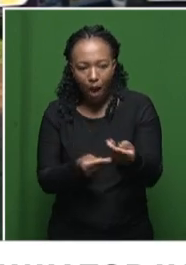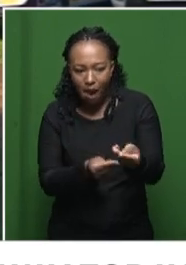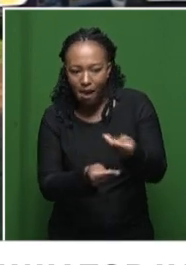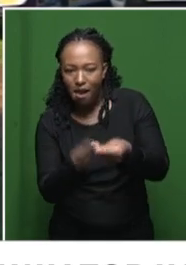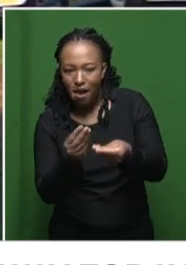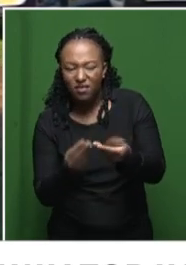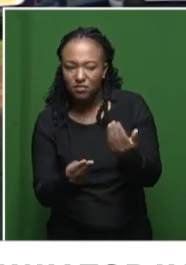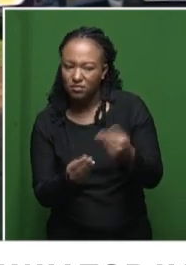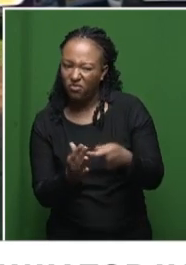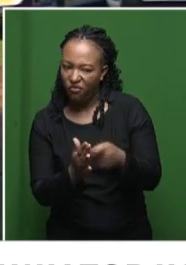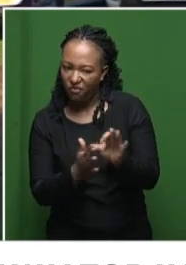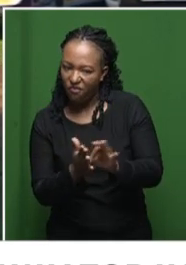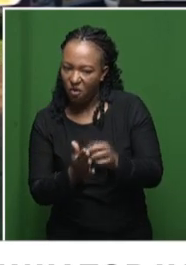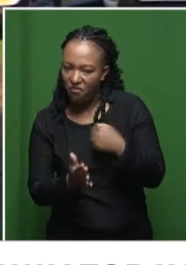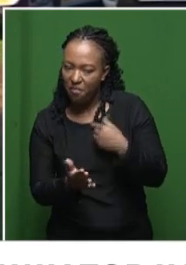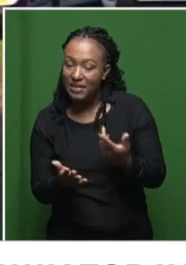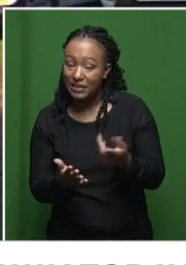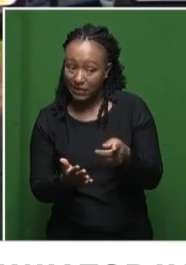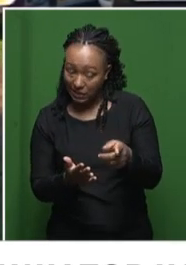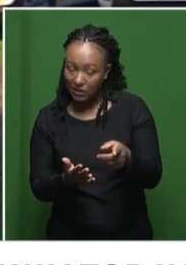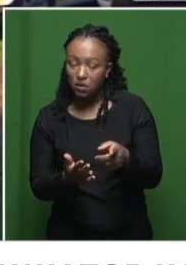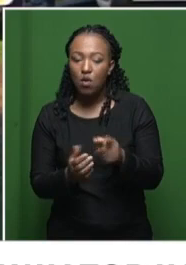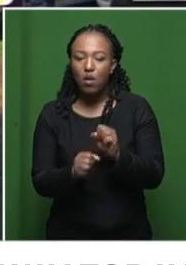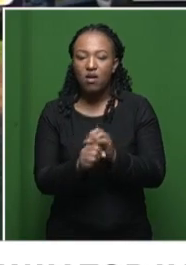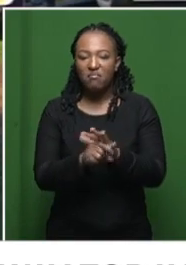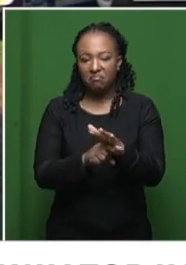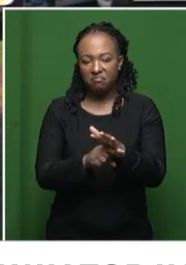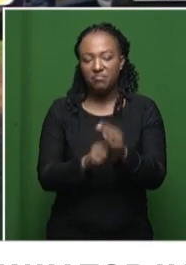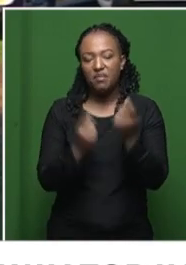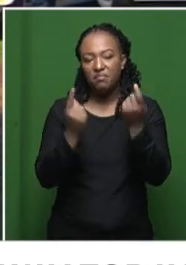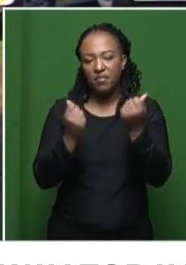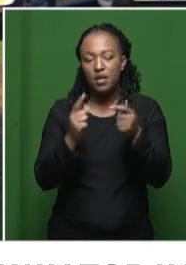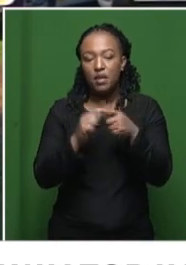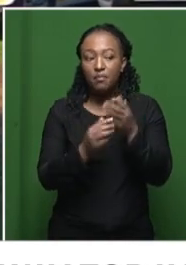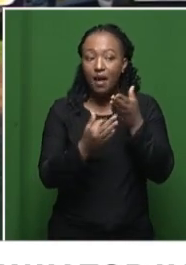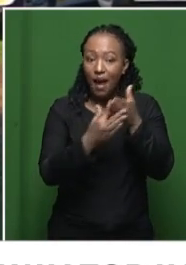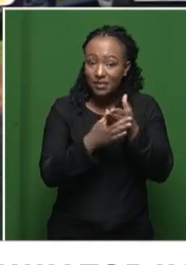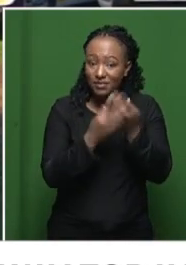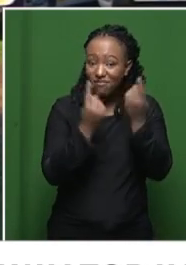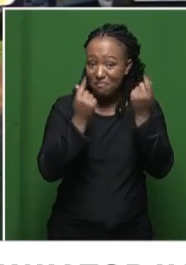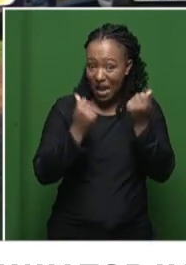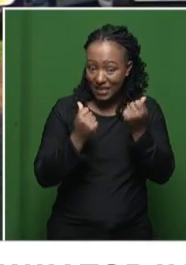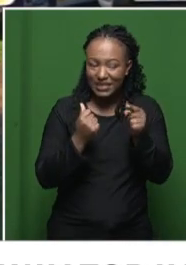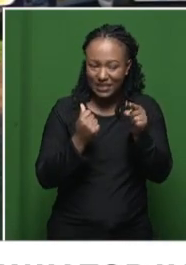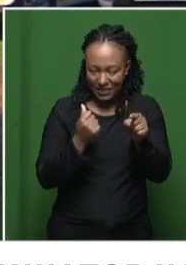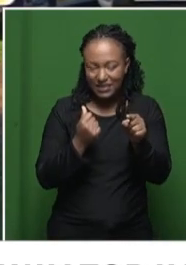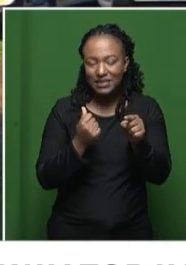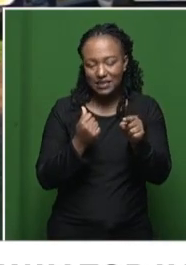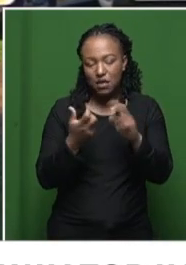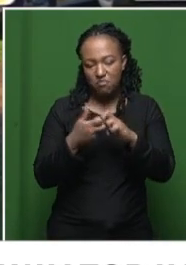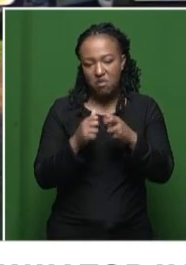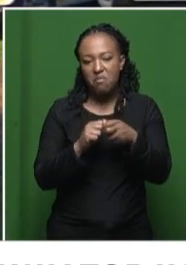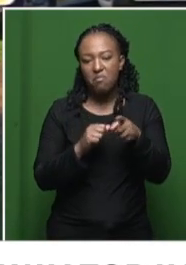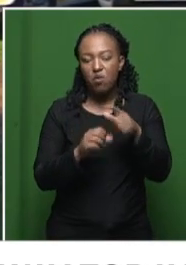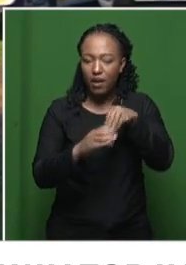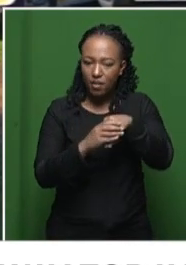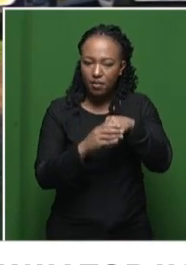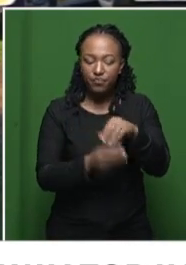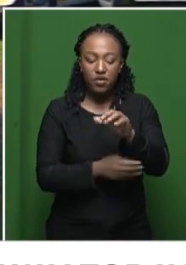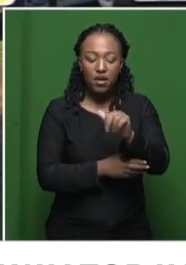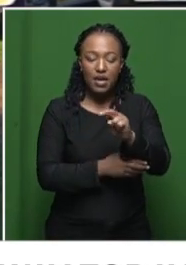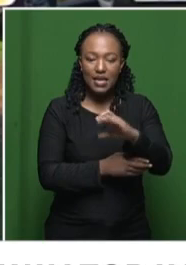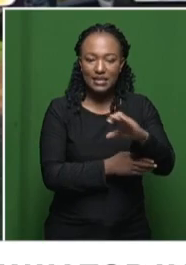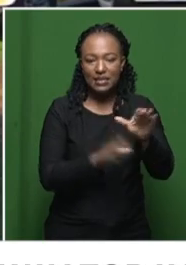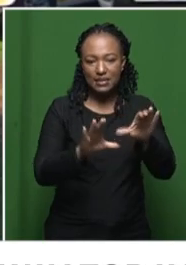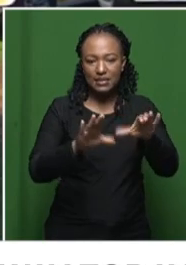of the ANC are essentially influenced by money and those who've got access to resources. So it peaks to that deeper problem within the governing party of